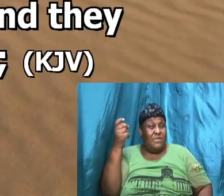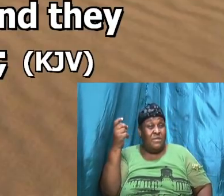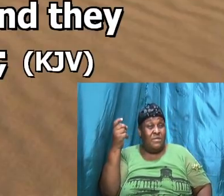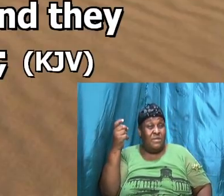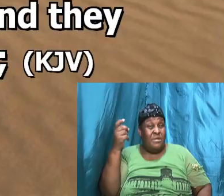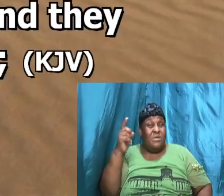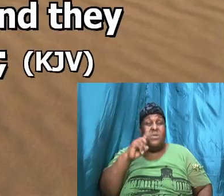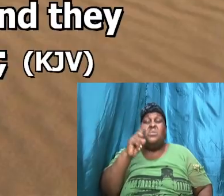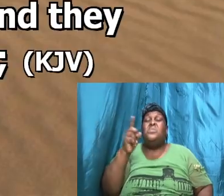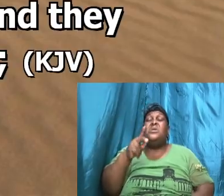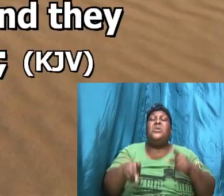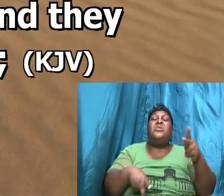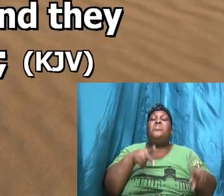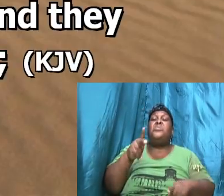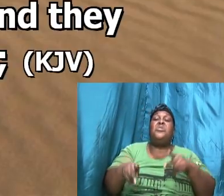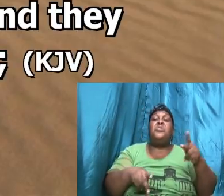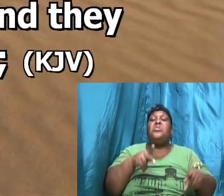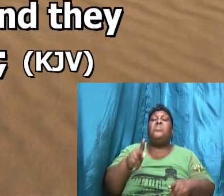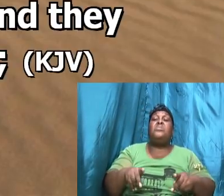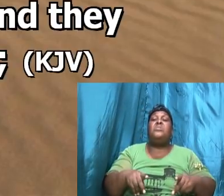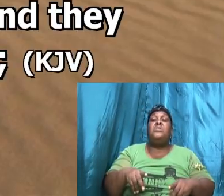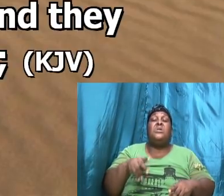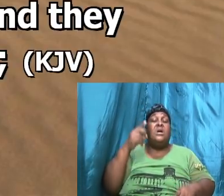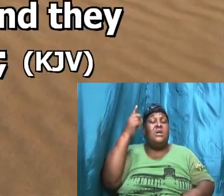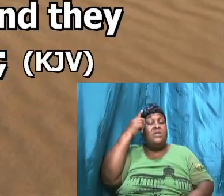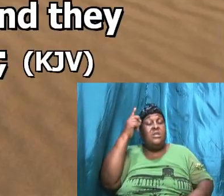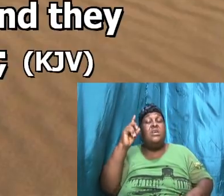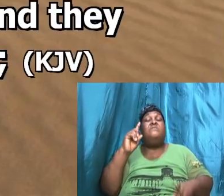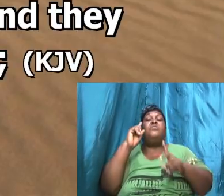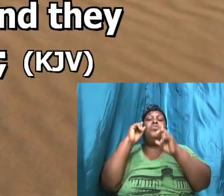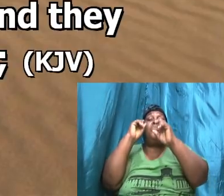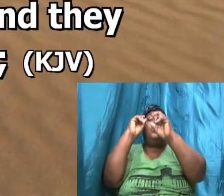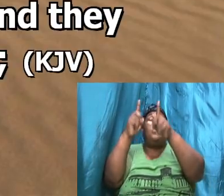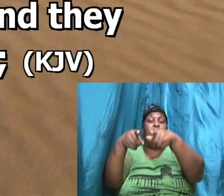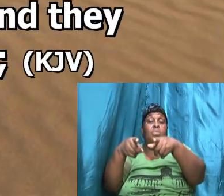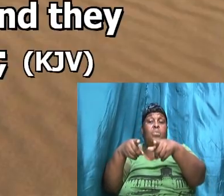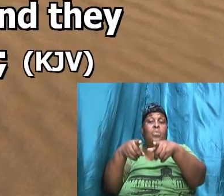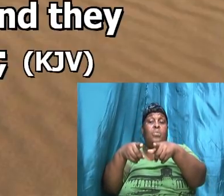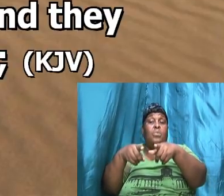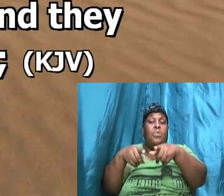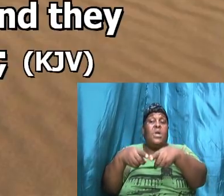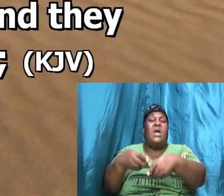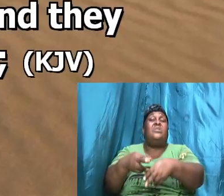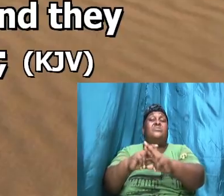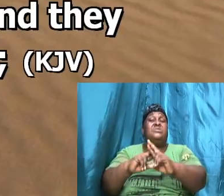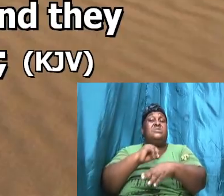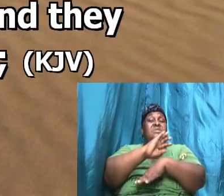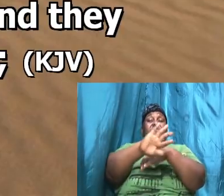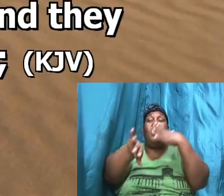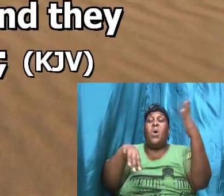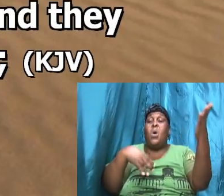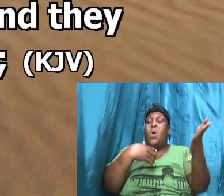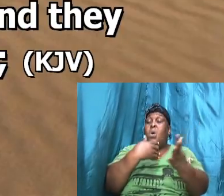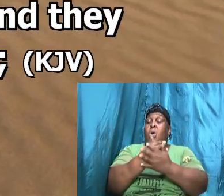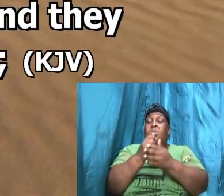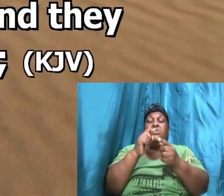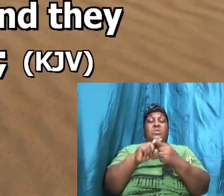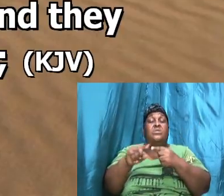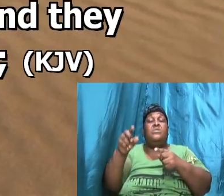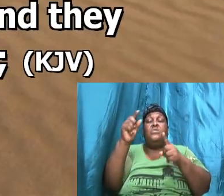where the people were and David went and he recovered all according to the word